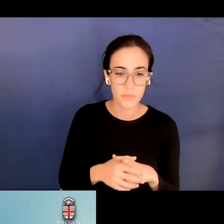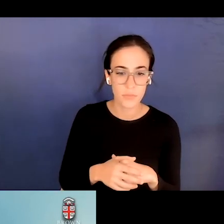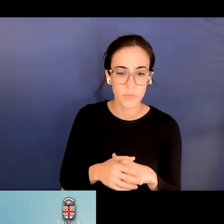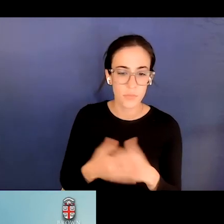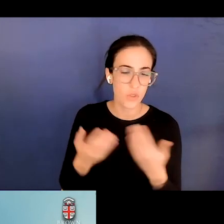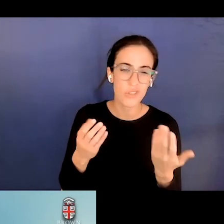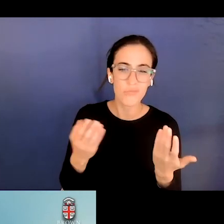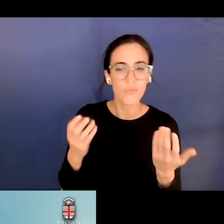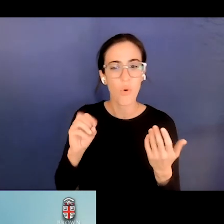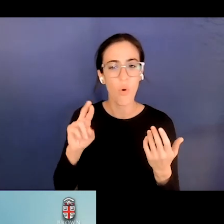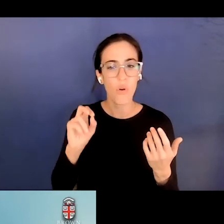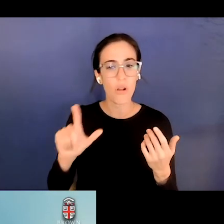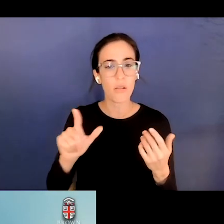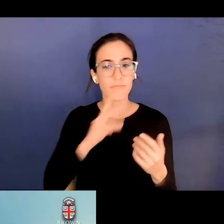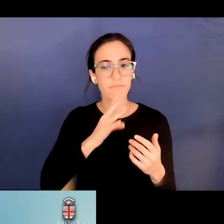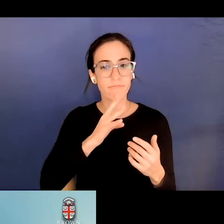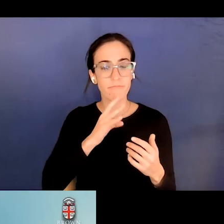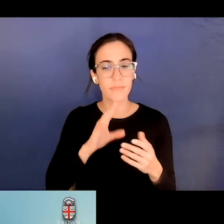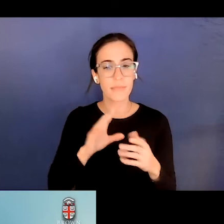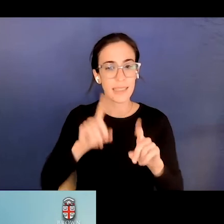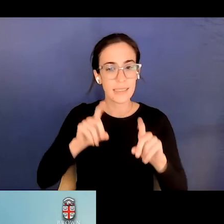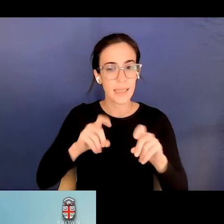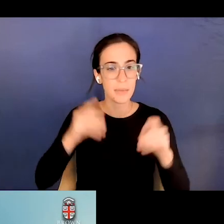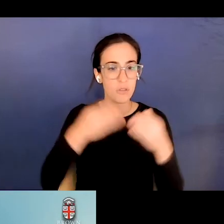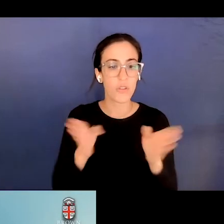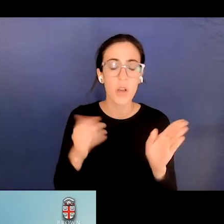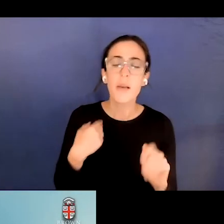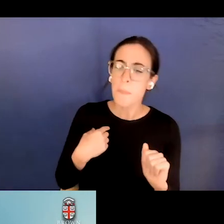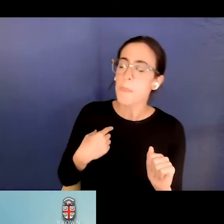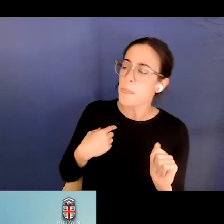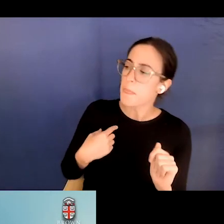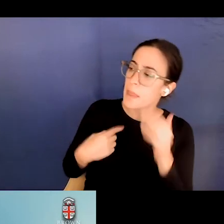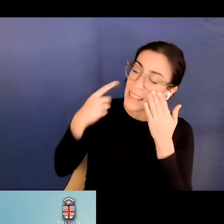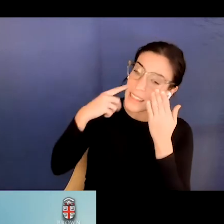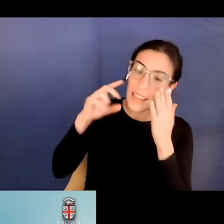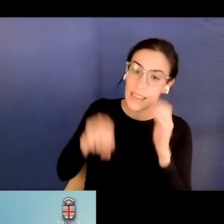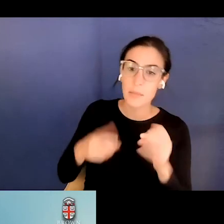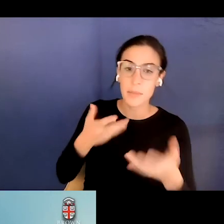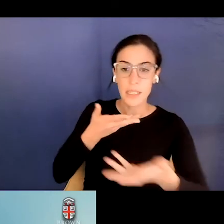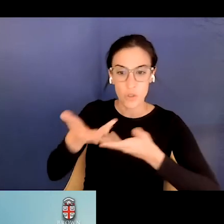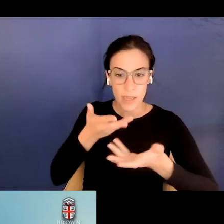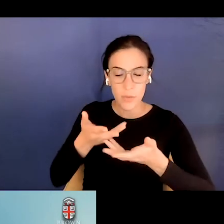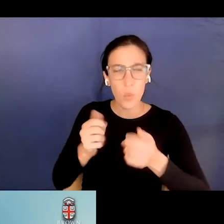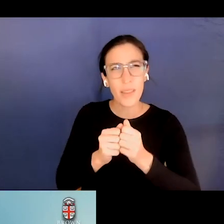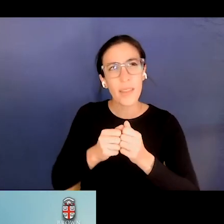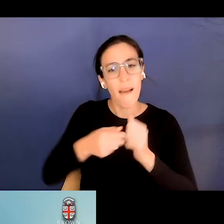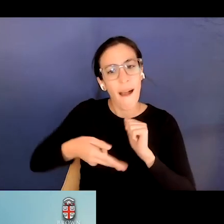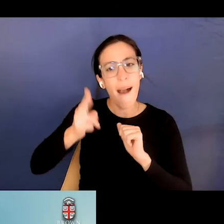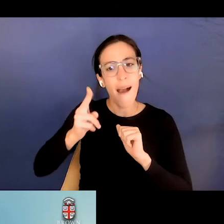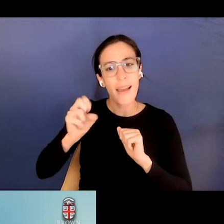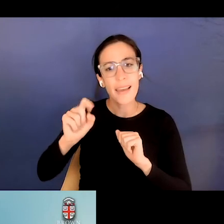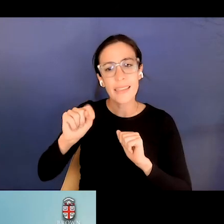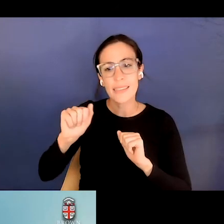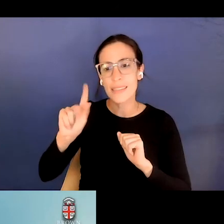general? I think, you know, I think it, it can be right. It's hard to do with high stakes standardized